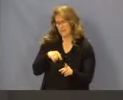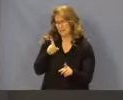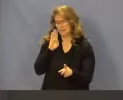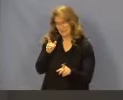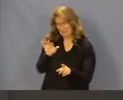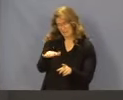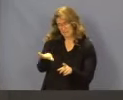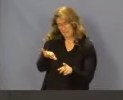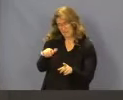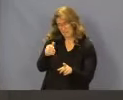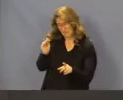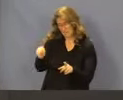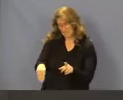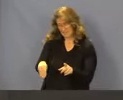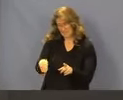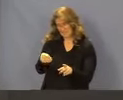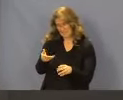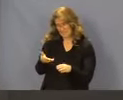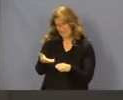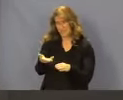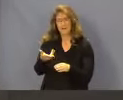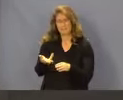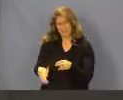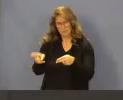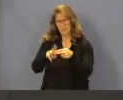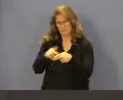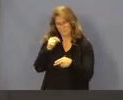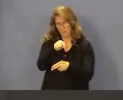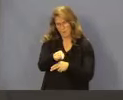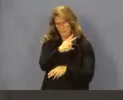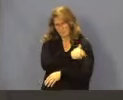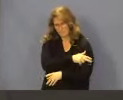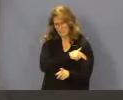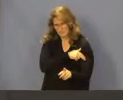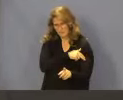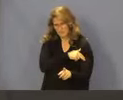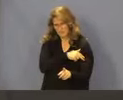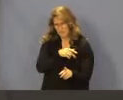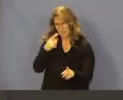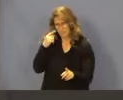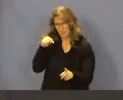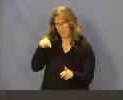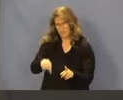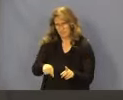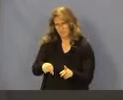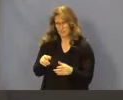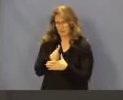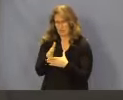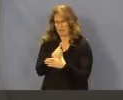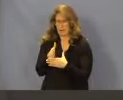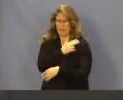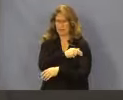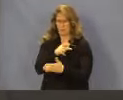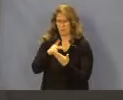on Medicaid managed care based payments for those eligible hospitals in pool two of the disproportionate share hospital program.